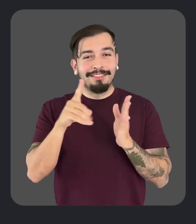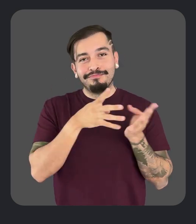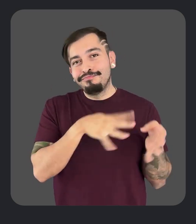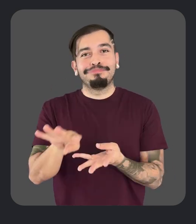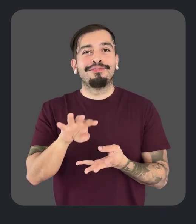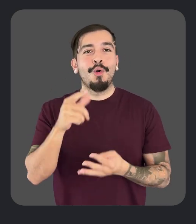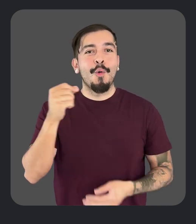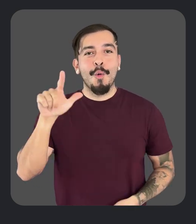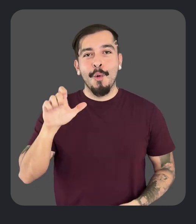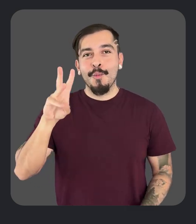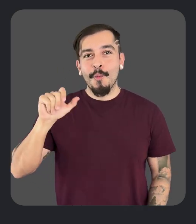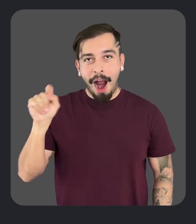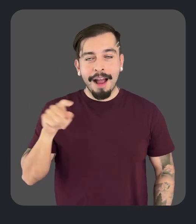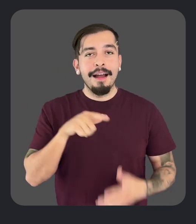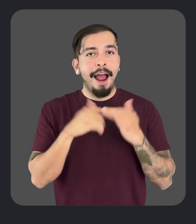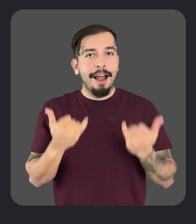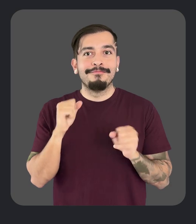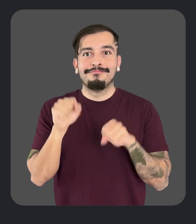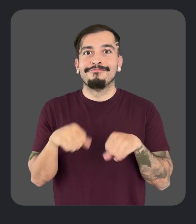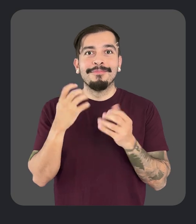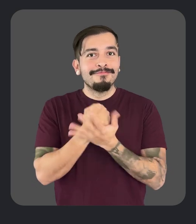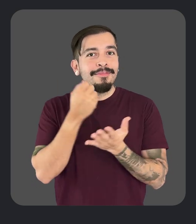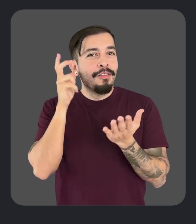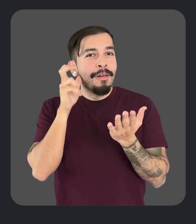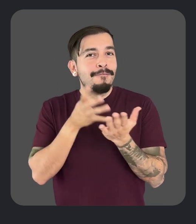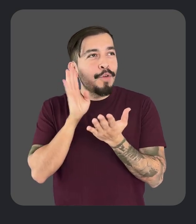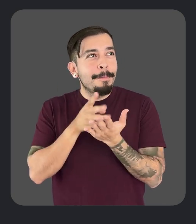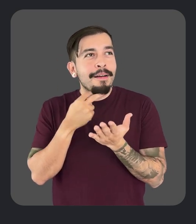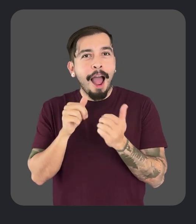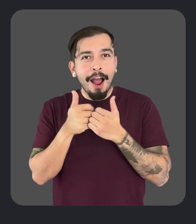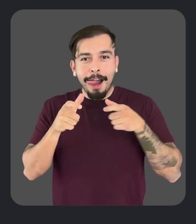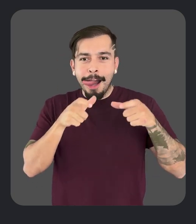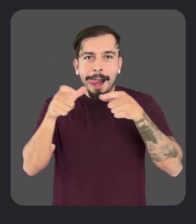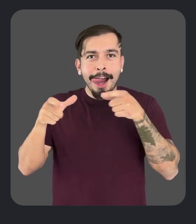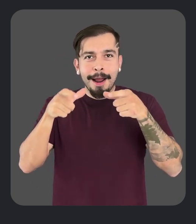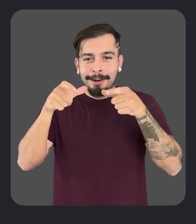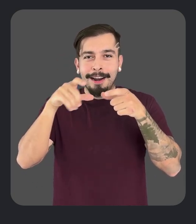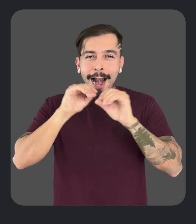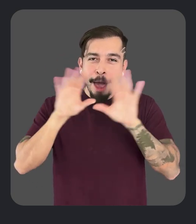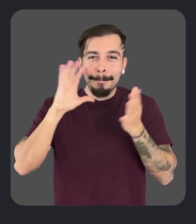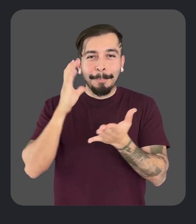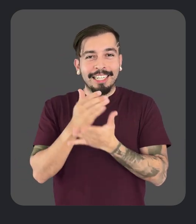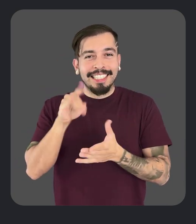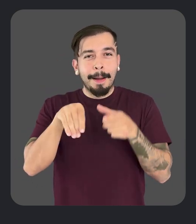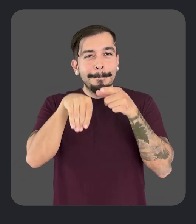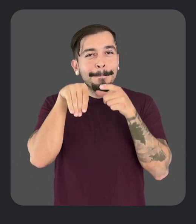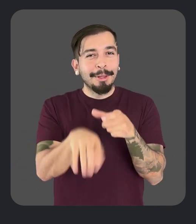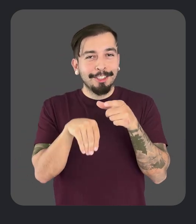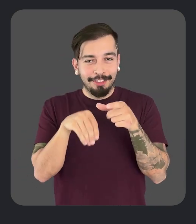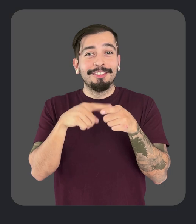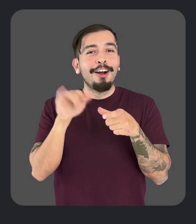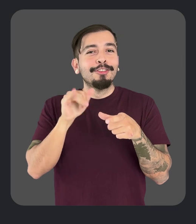-issued IDs to Google Wallet. Screen reader users will now receive verbal directions on how to position the phone camera to take a clear